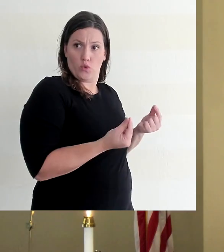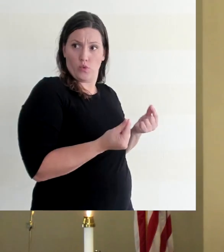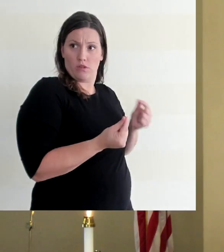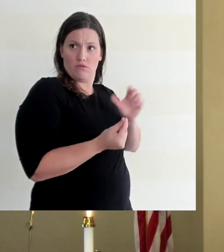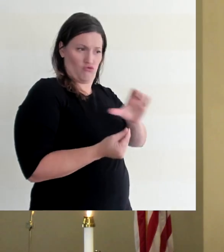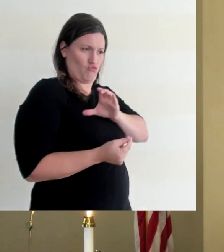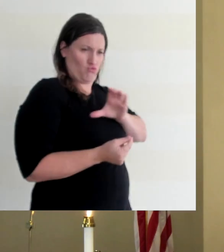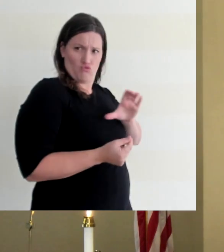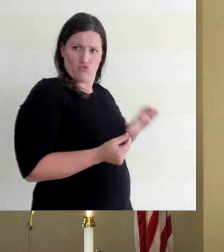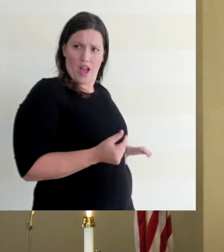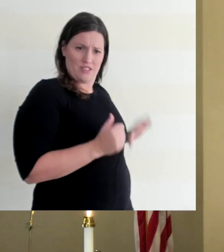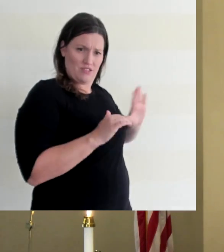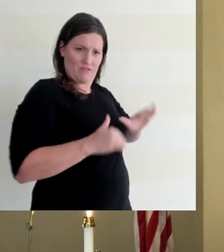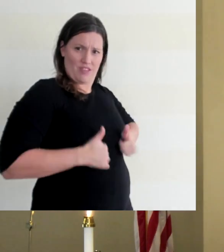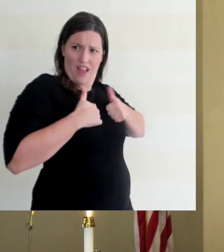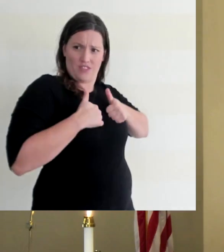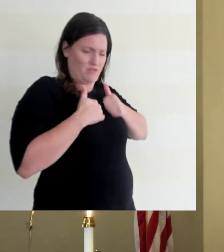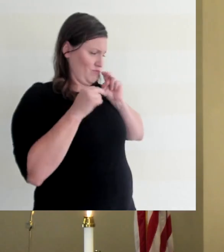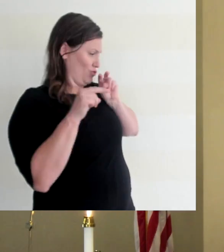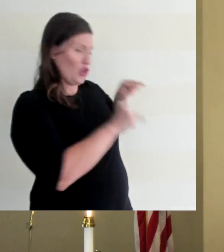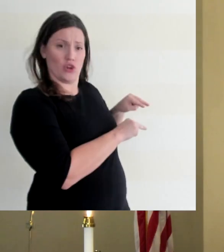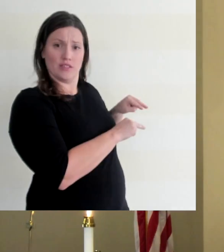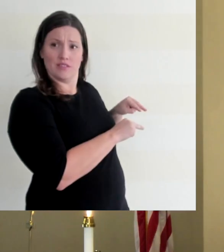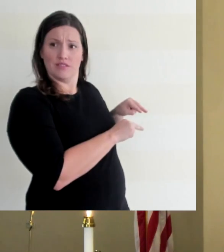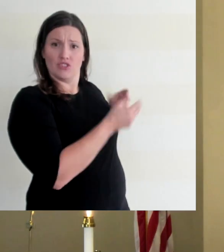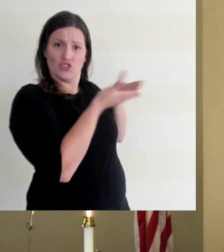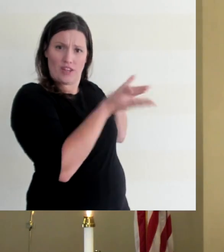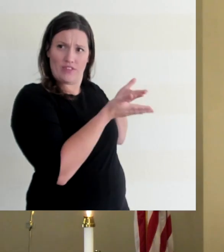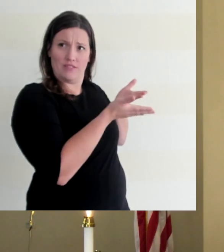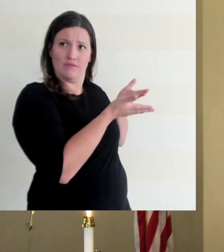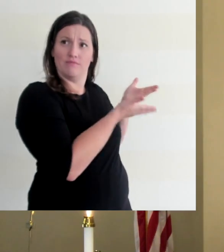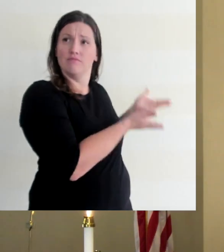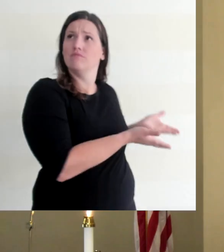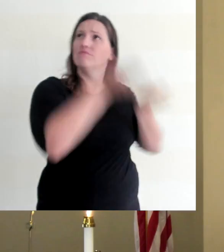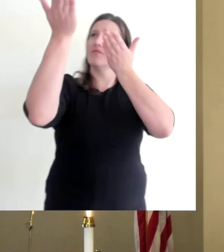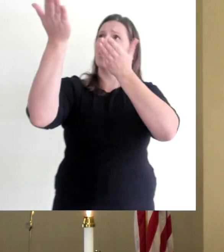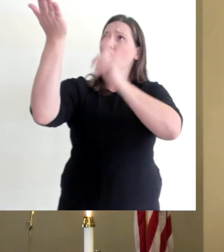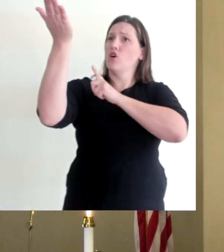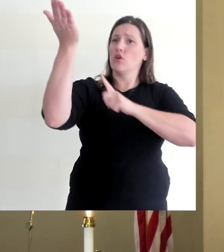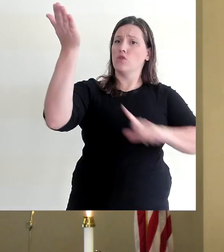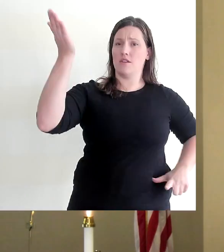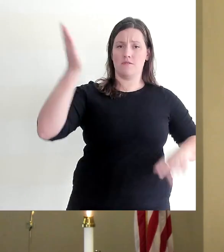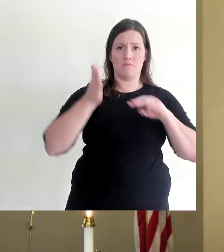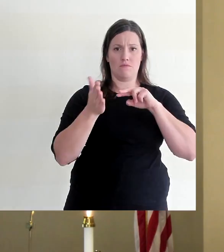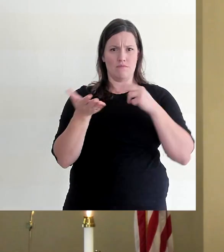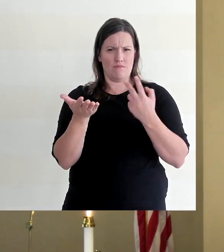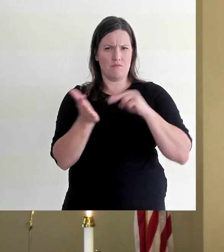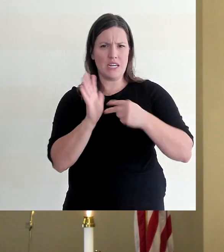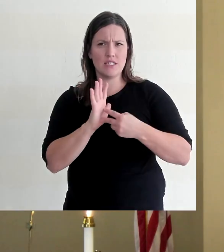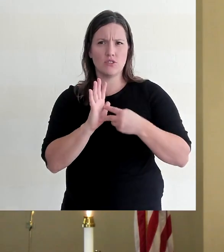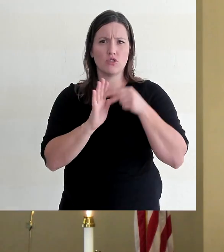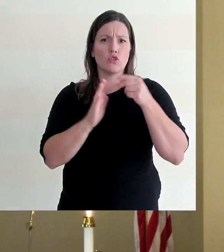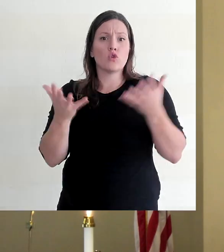is viewed as priestly service to the Lord. That means what you do